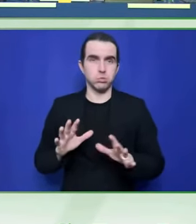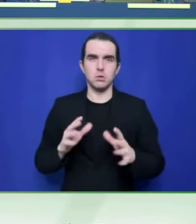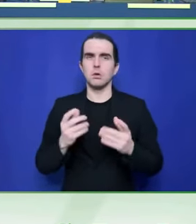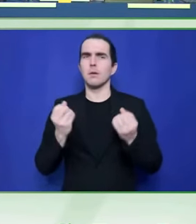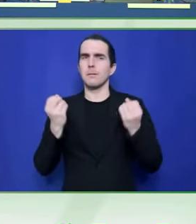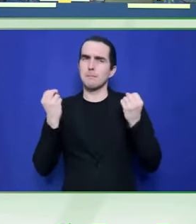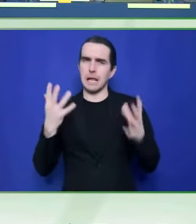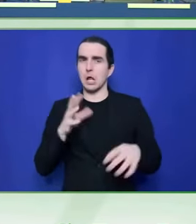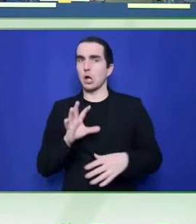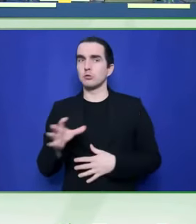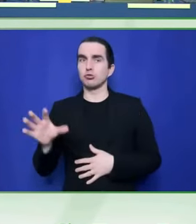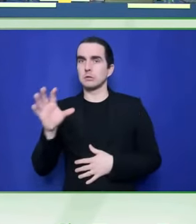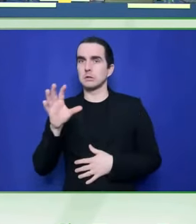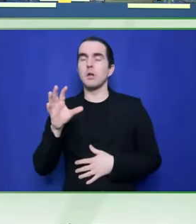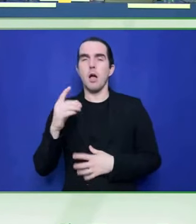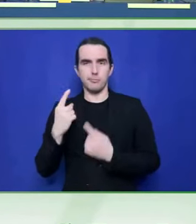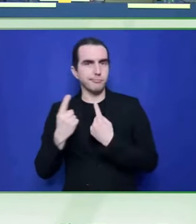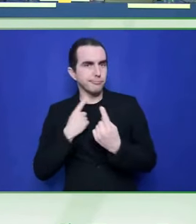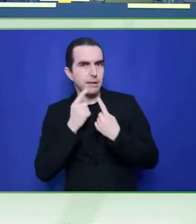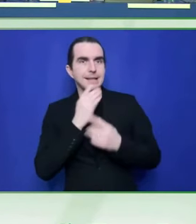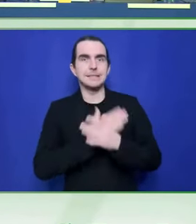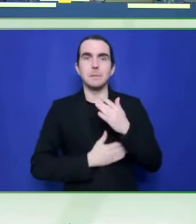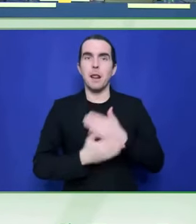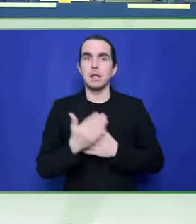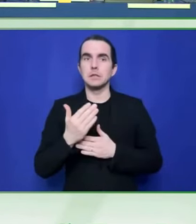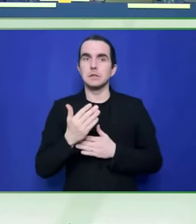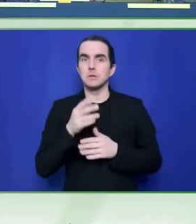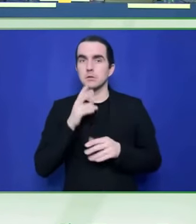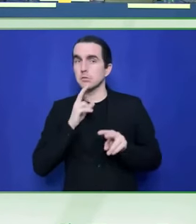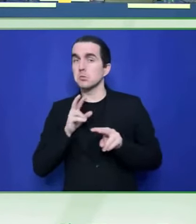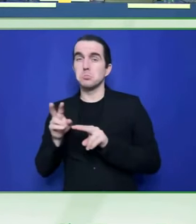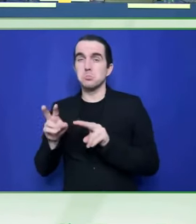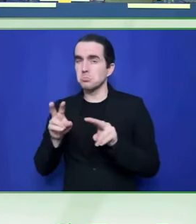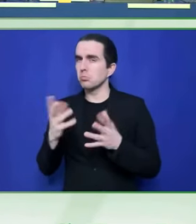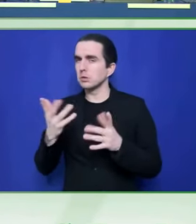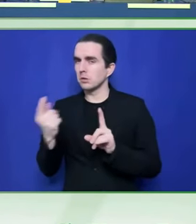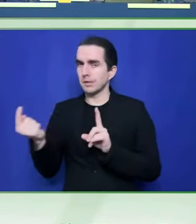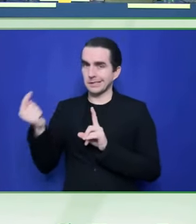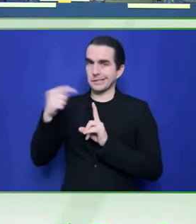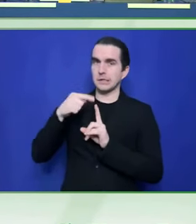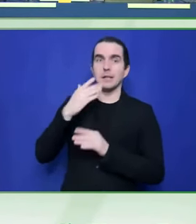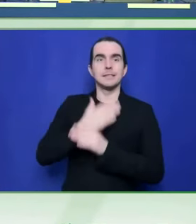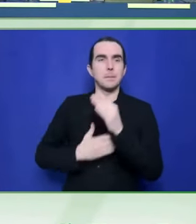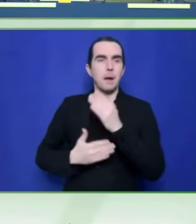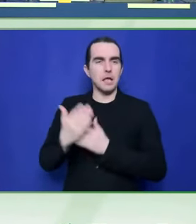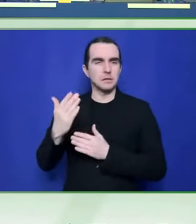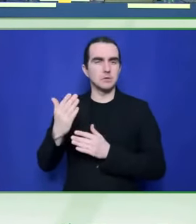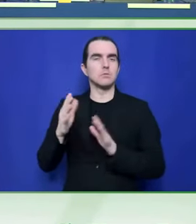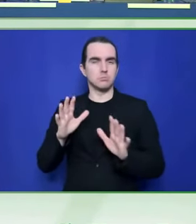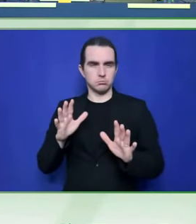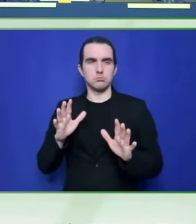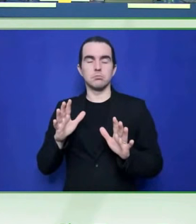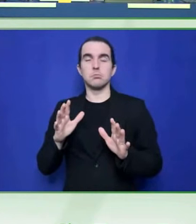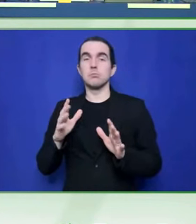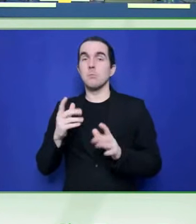which is, which is important. But as Samira says, like, whether they are recognized as a human rights holder,